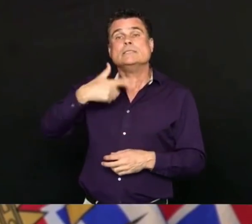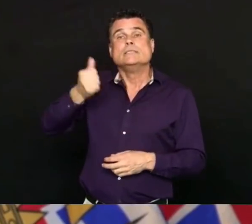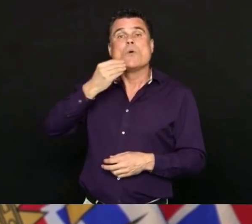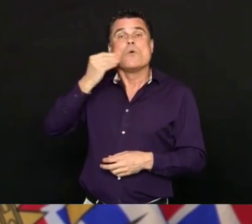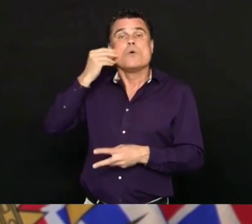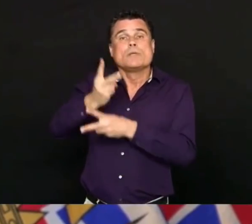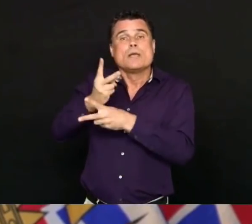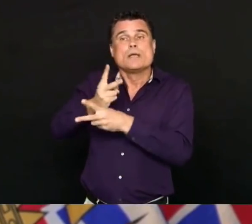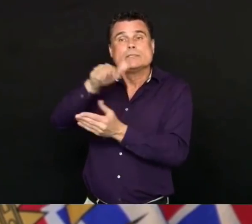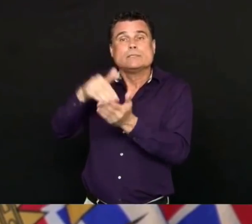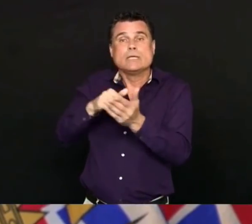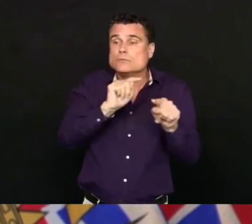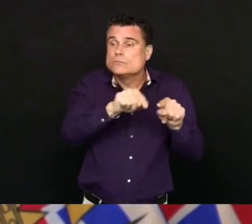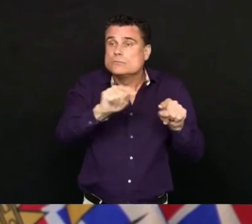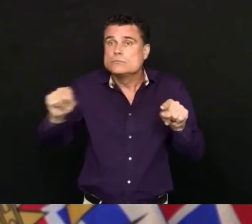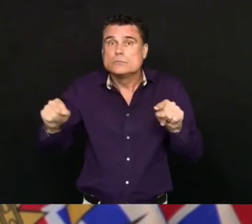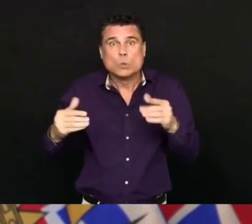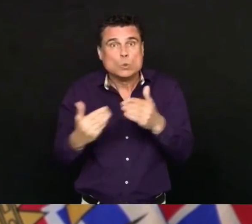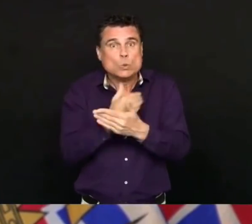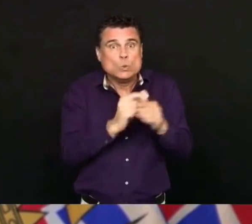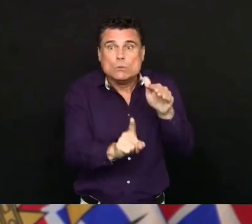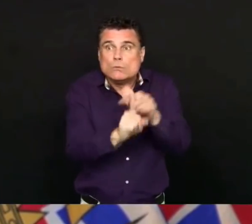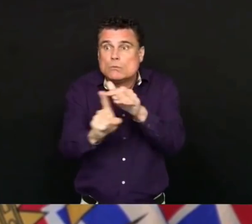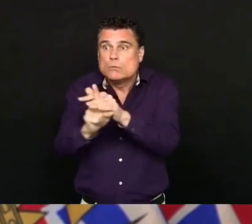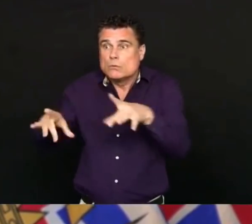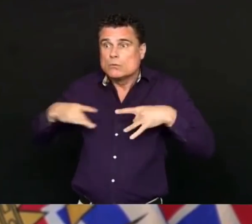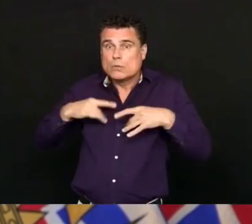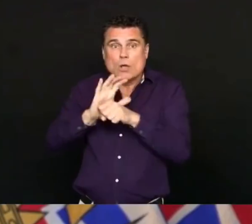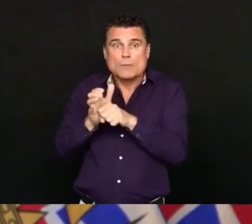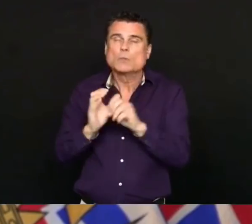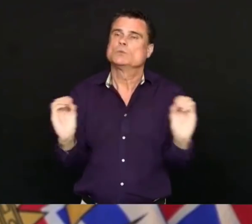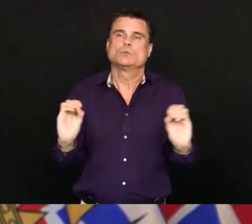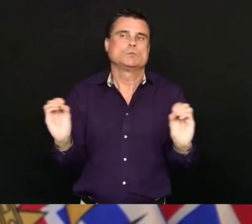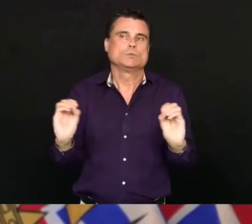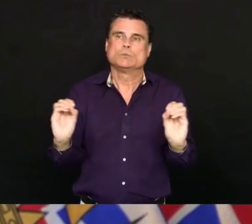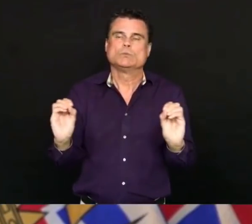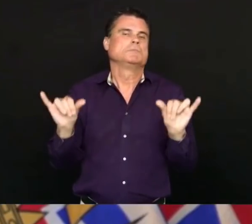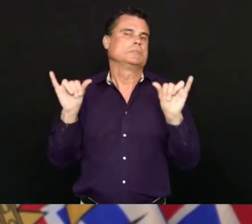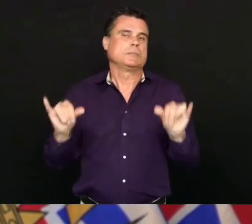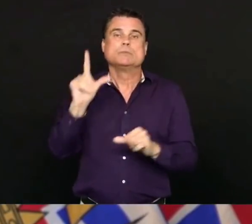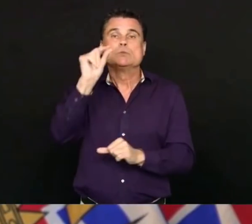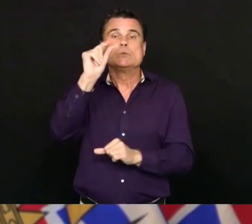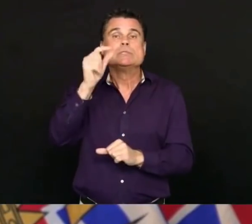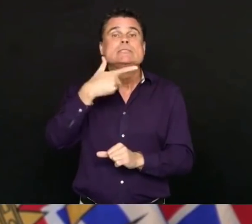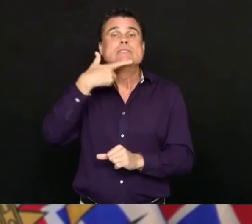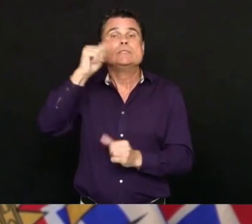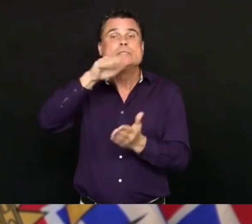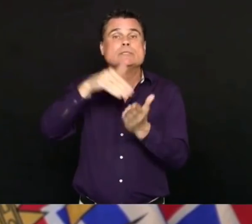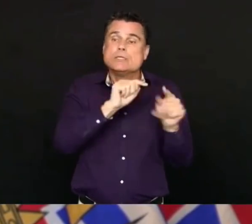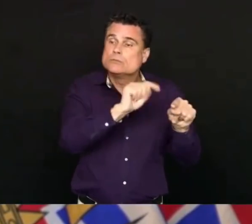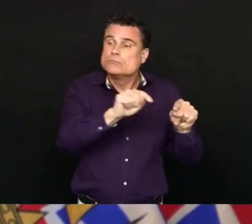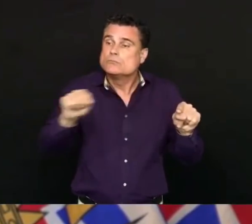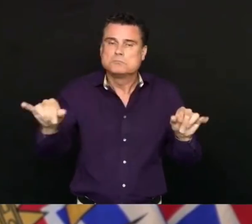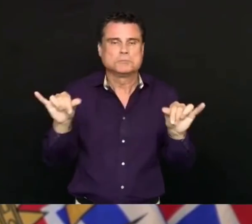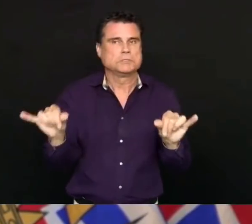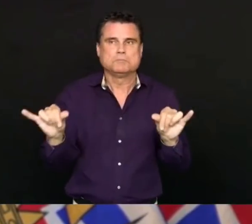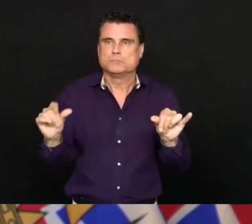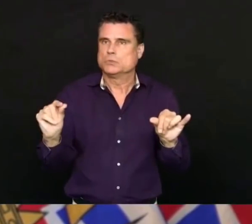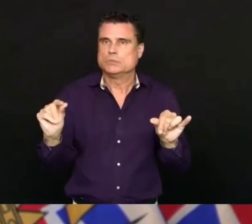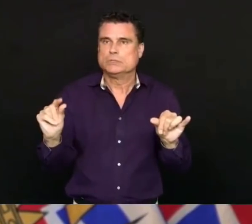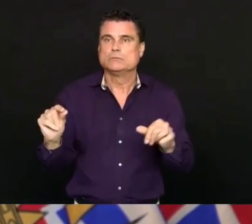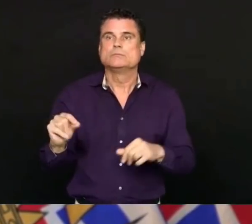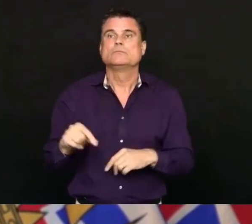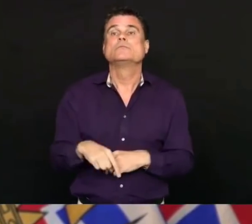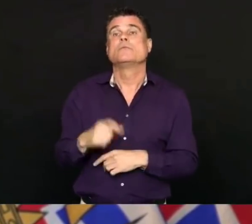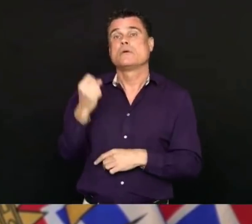That remains at 20. Mostly 11 in Fraser Health and 9 in Vancouver Coastal Health. We